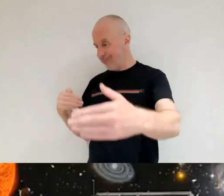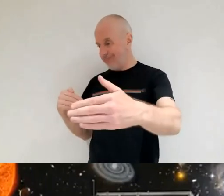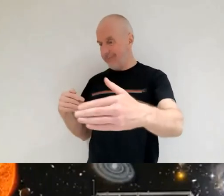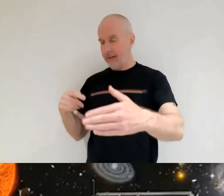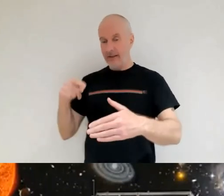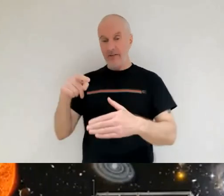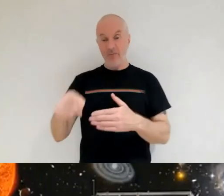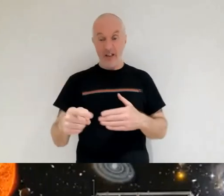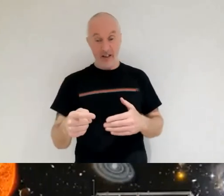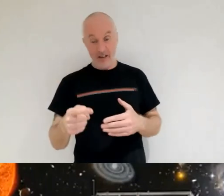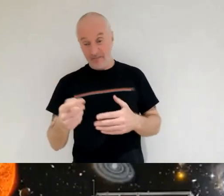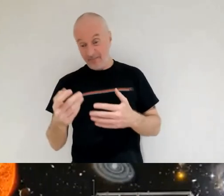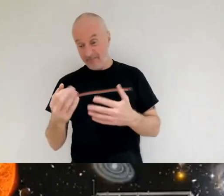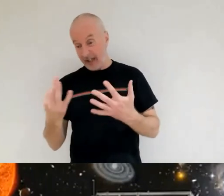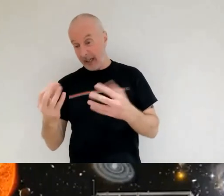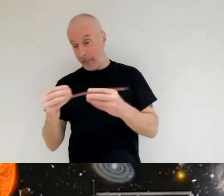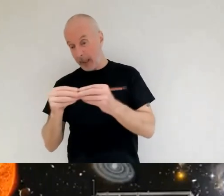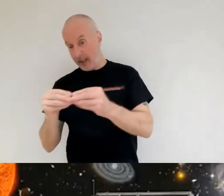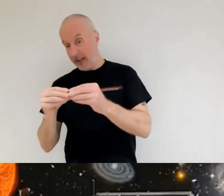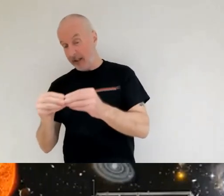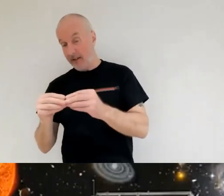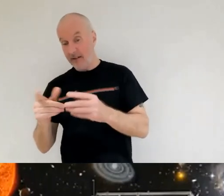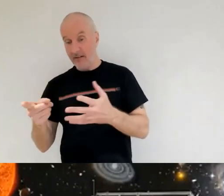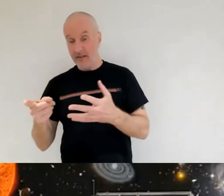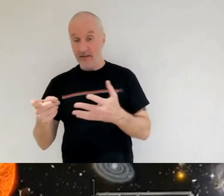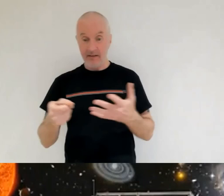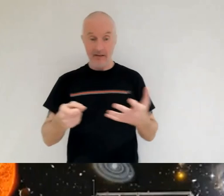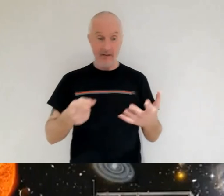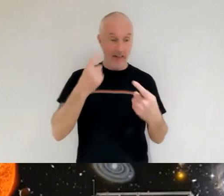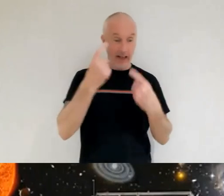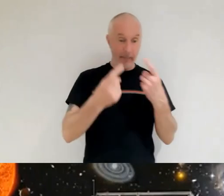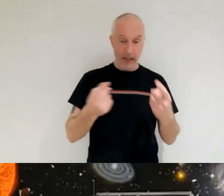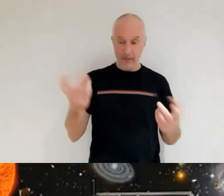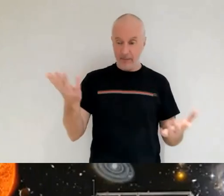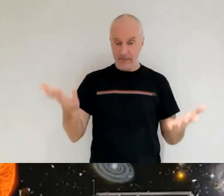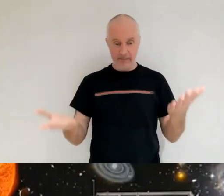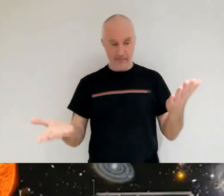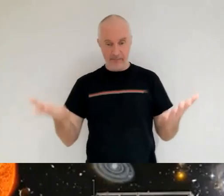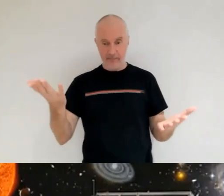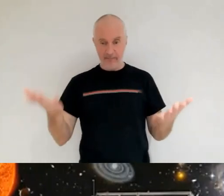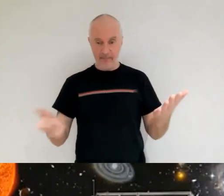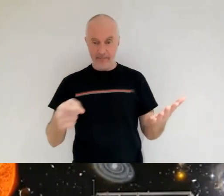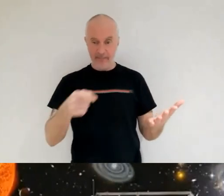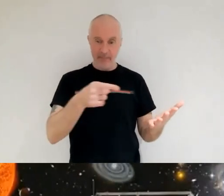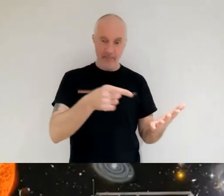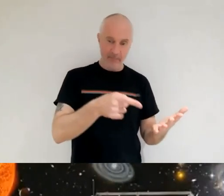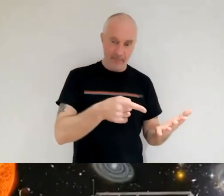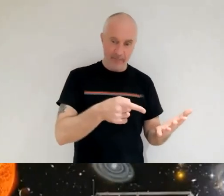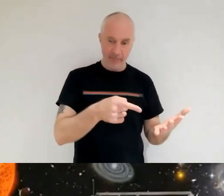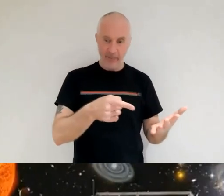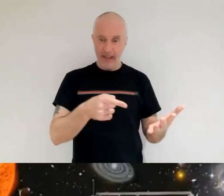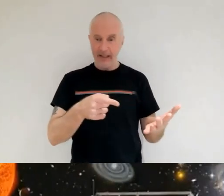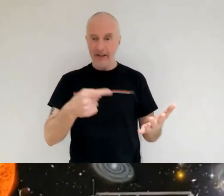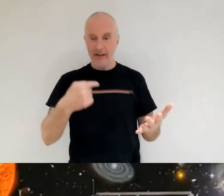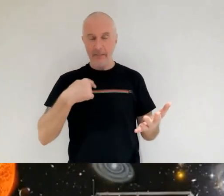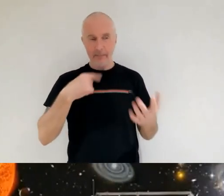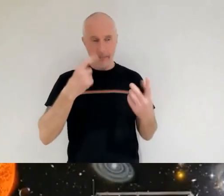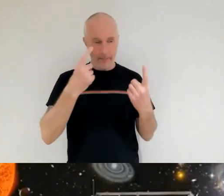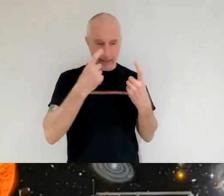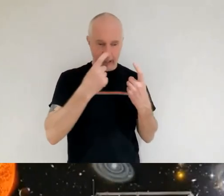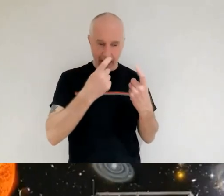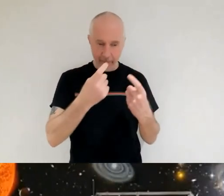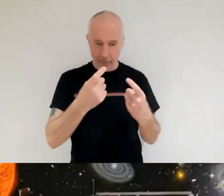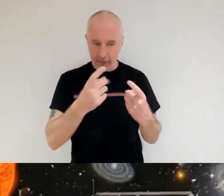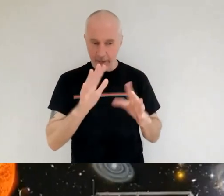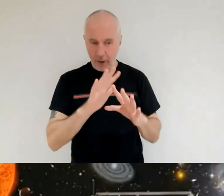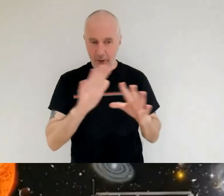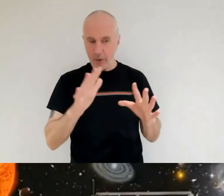that we spend ridiculous amounts of money on that and i'm going to be very careful not to mention anything